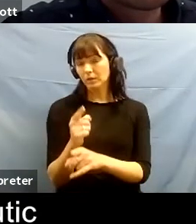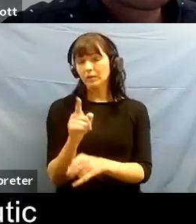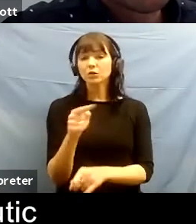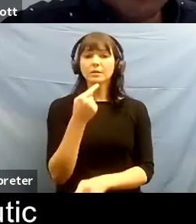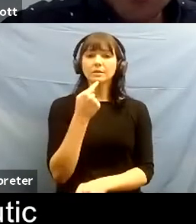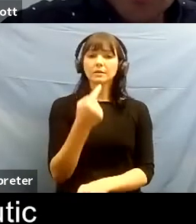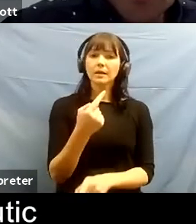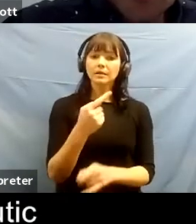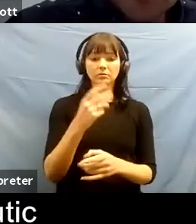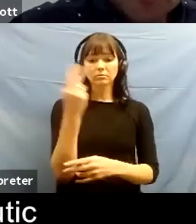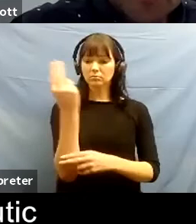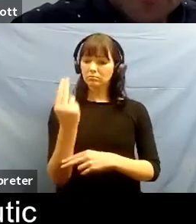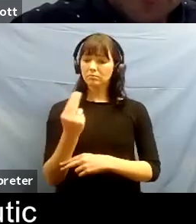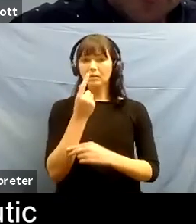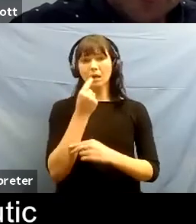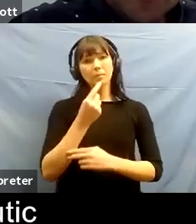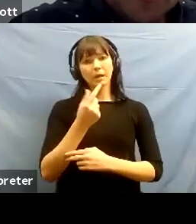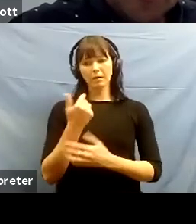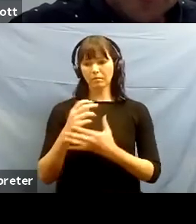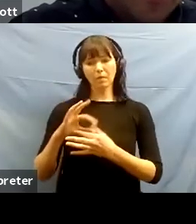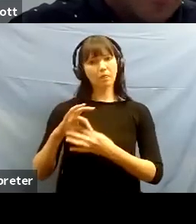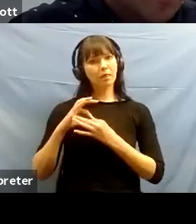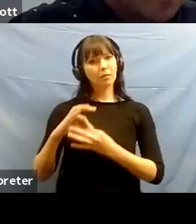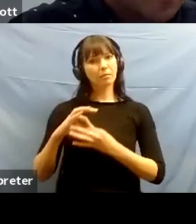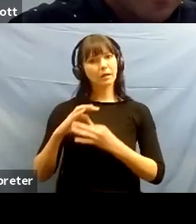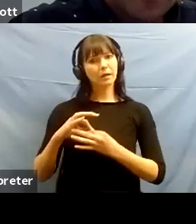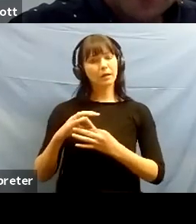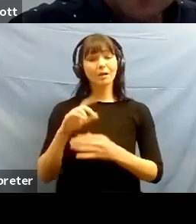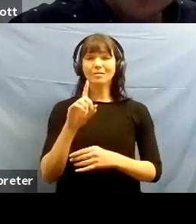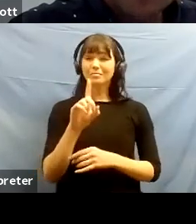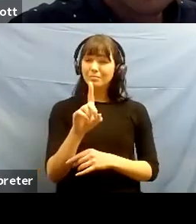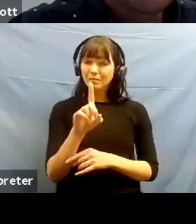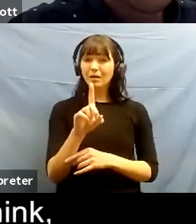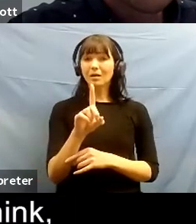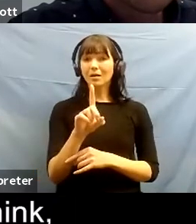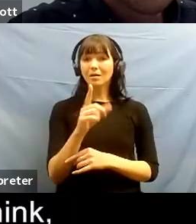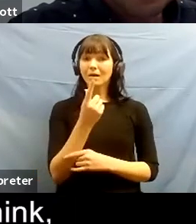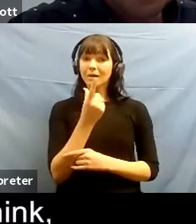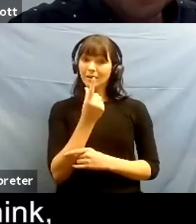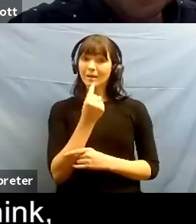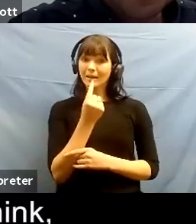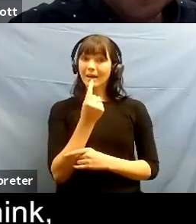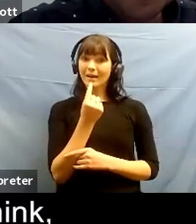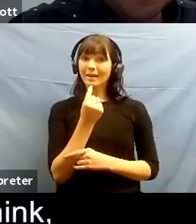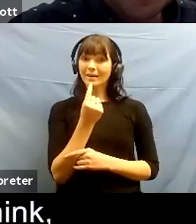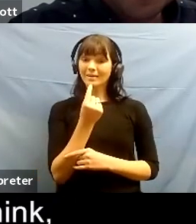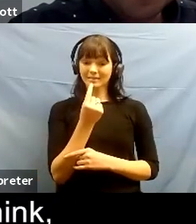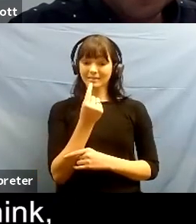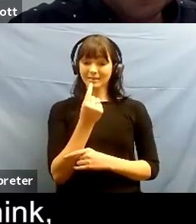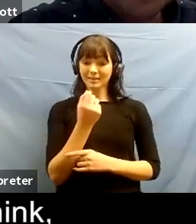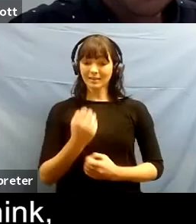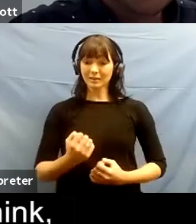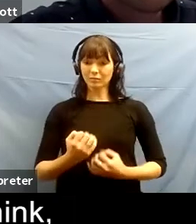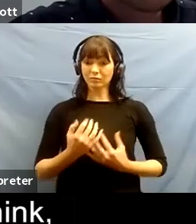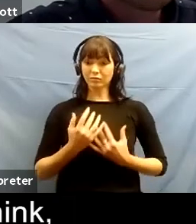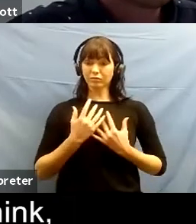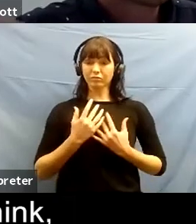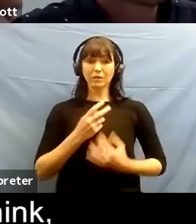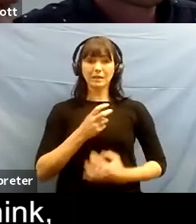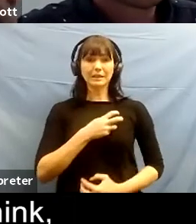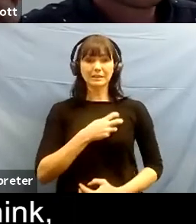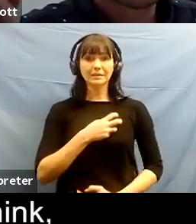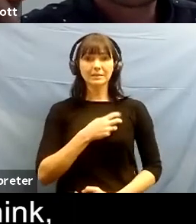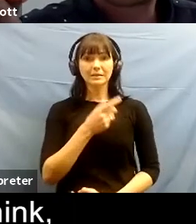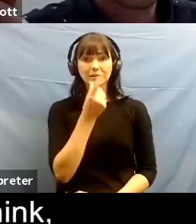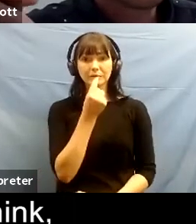therapeutic thing but actually something which causes me a certain degree of anxiety um i think